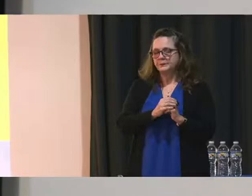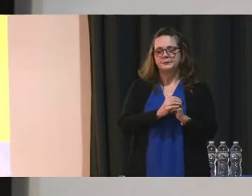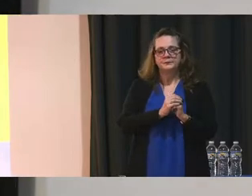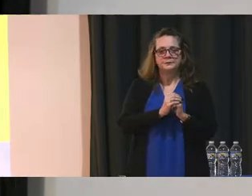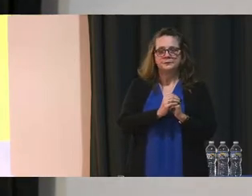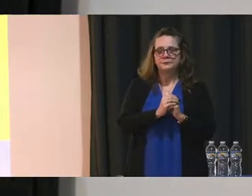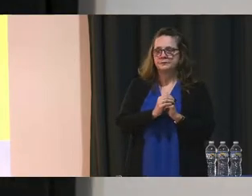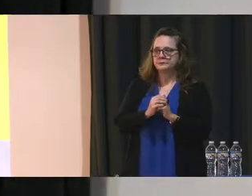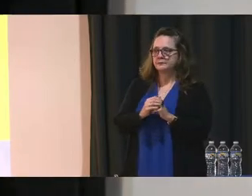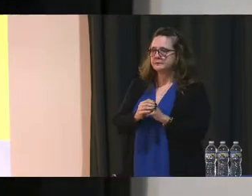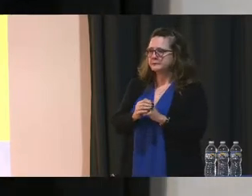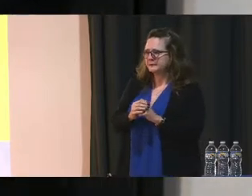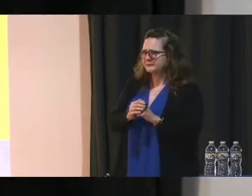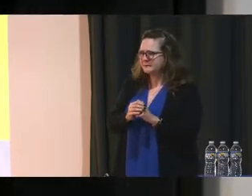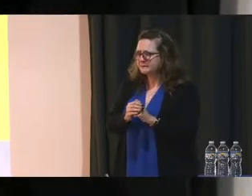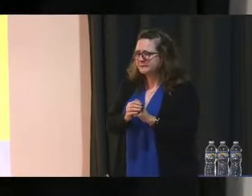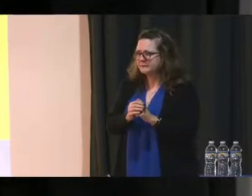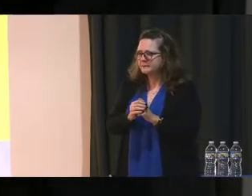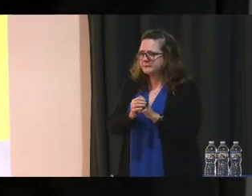Hi. Good evening, everyone.